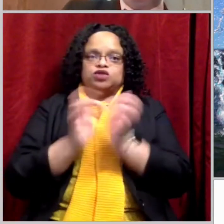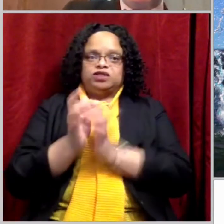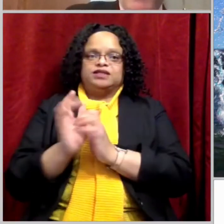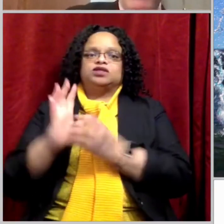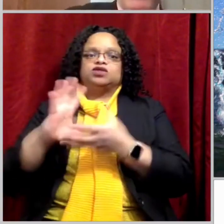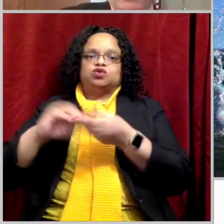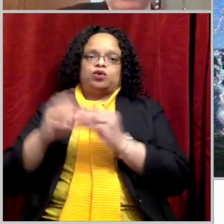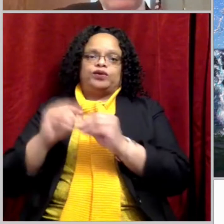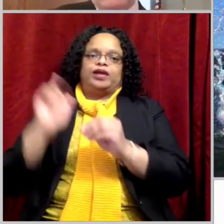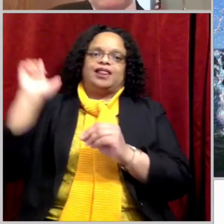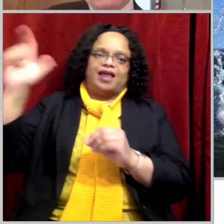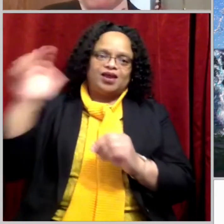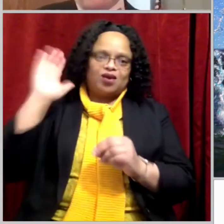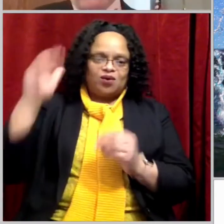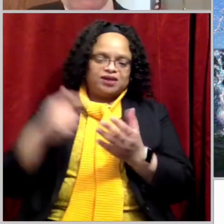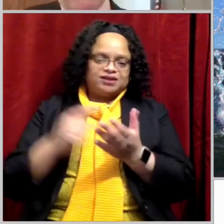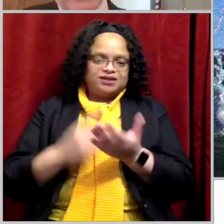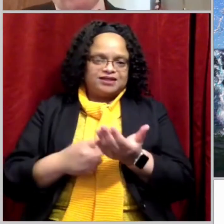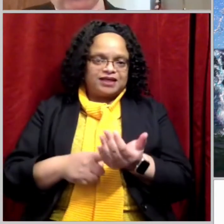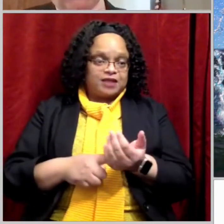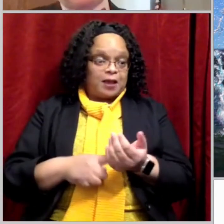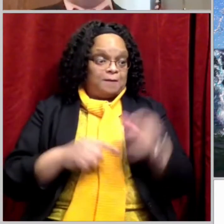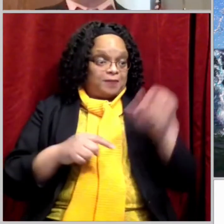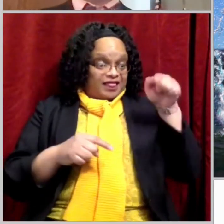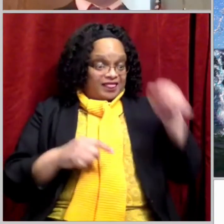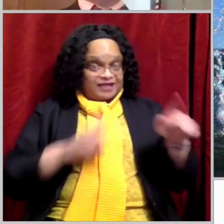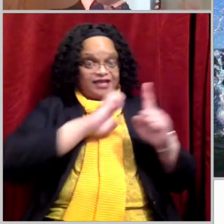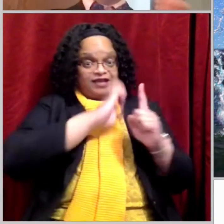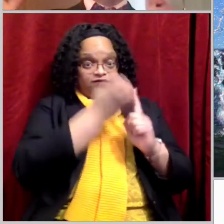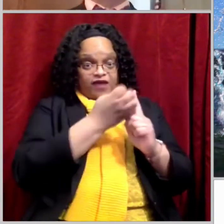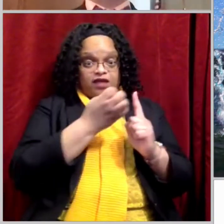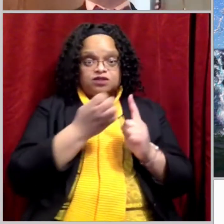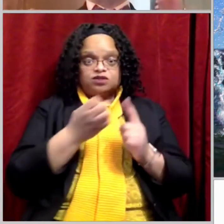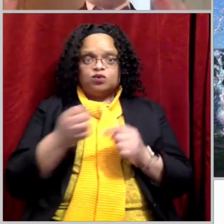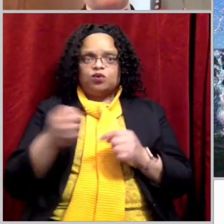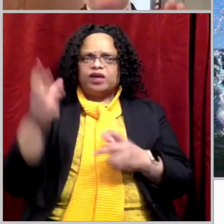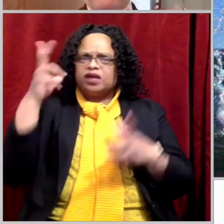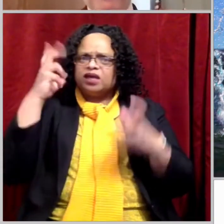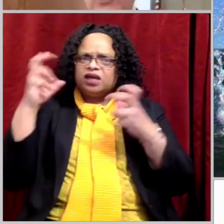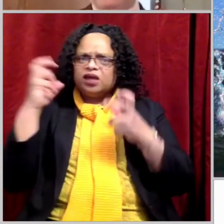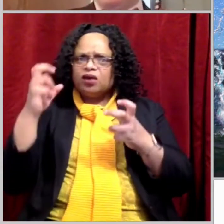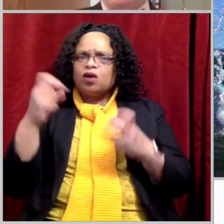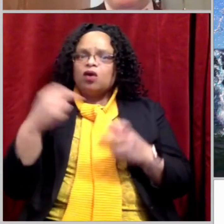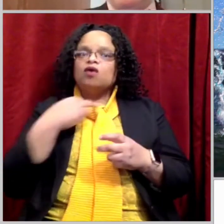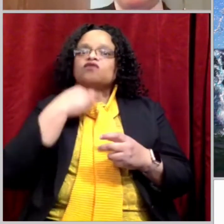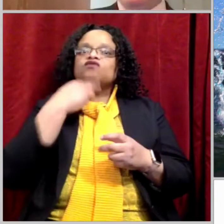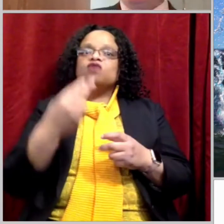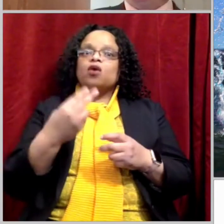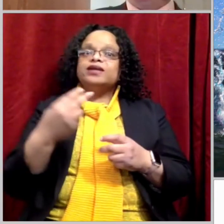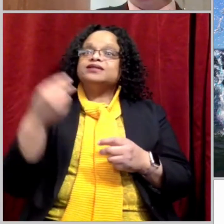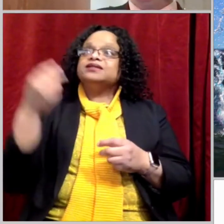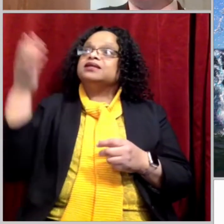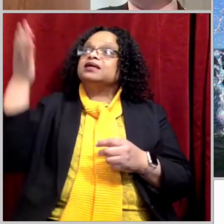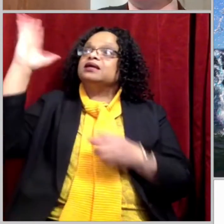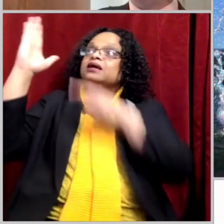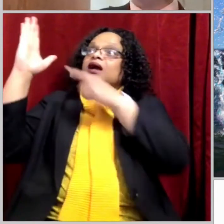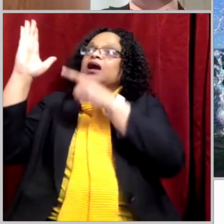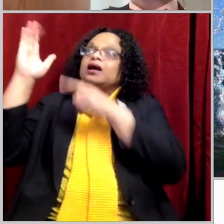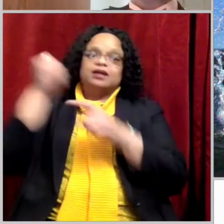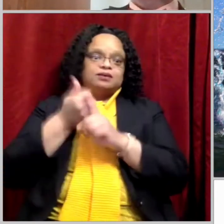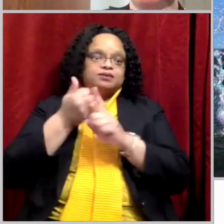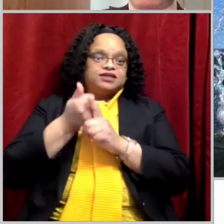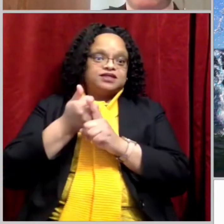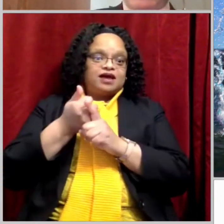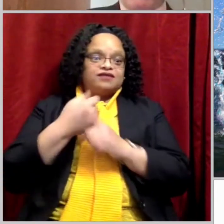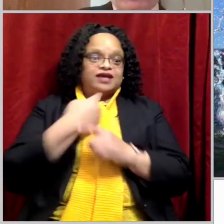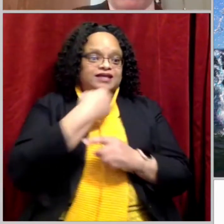is my Son with whom I'm well pleased. We get vocal confirmation. This time,